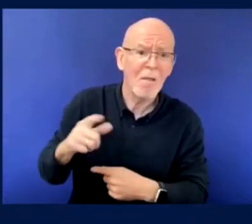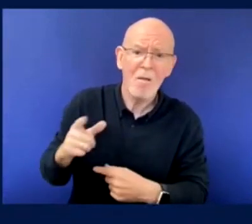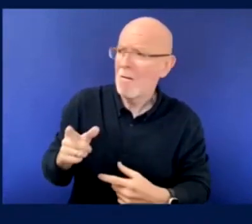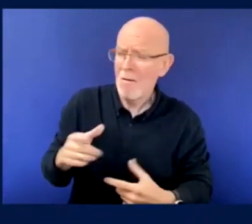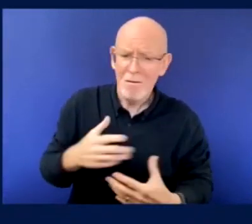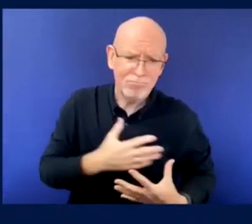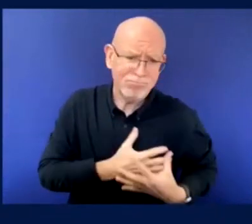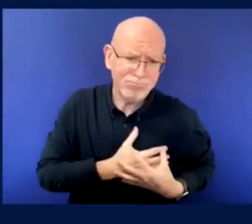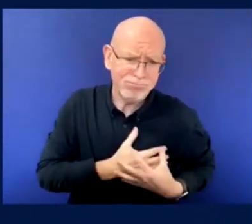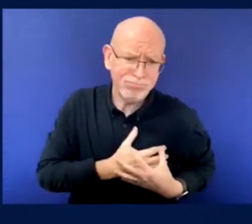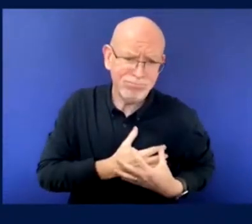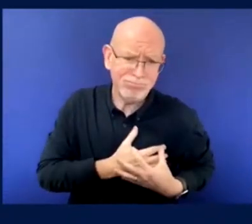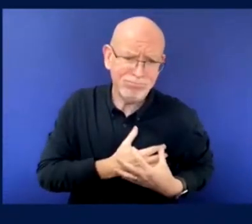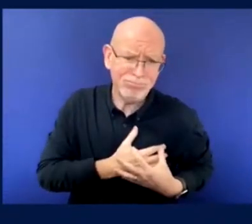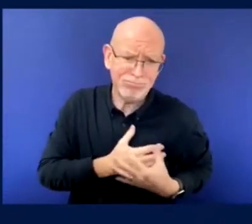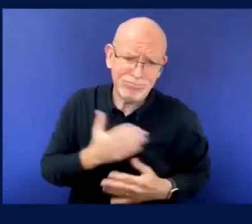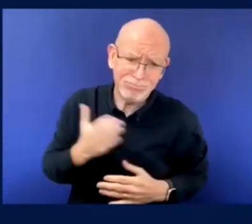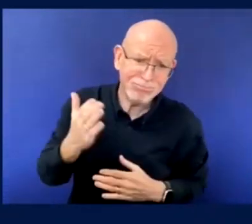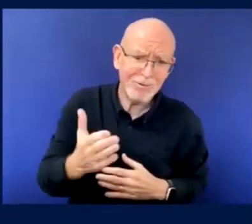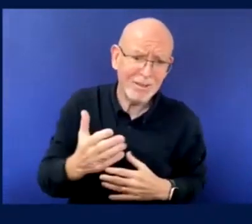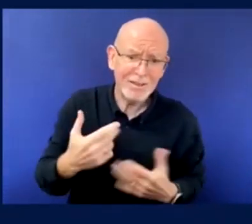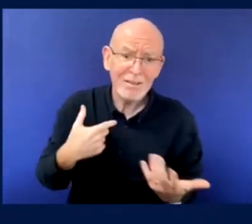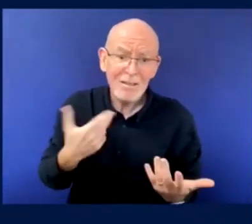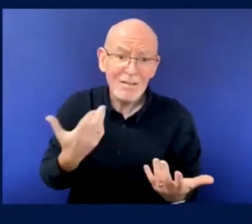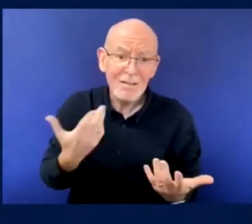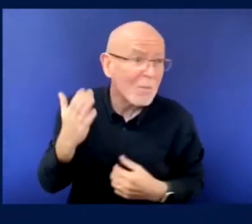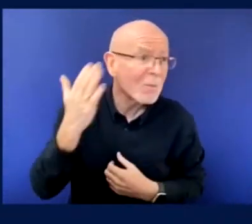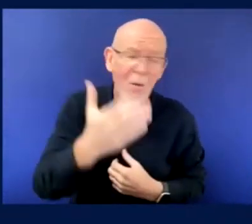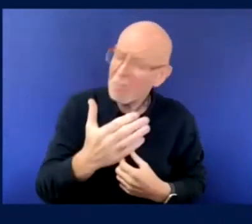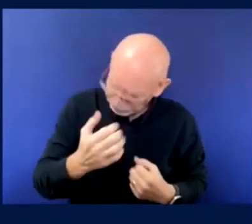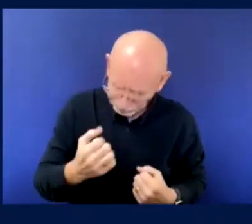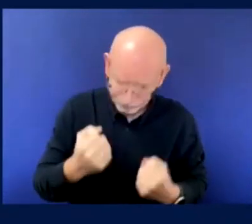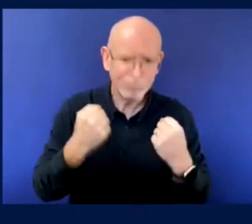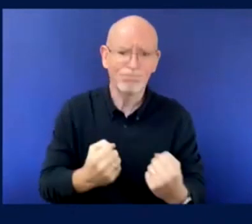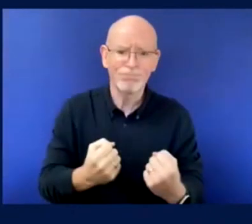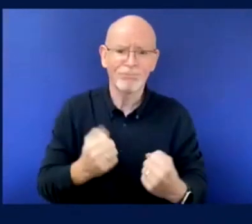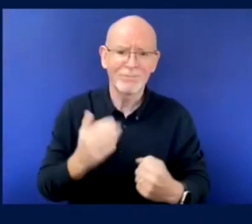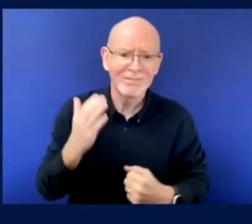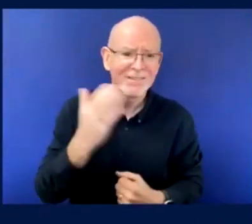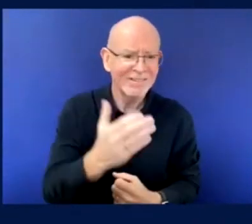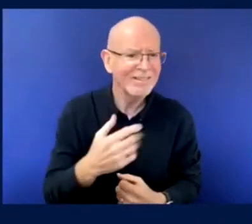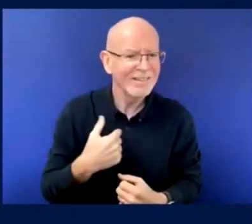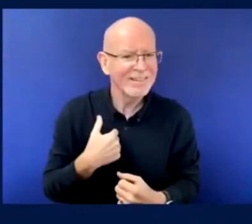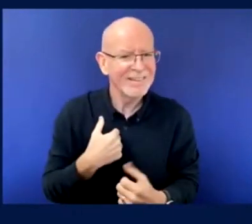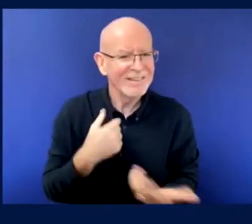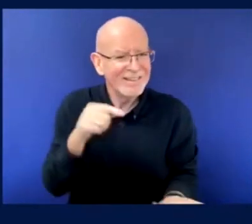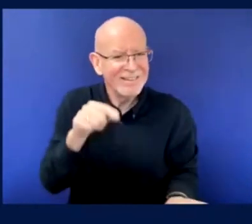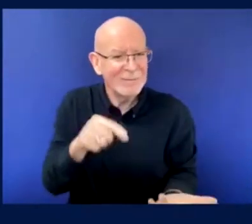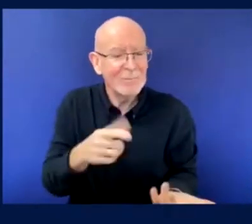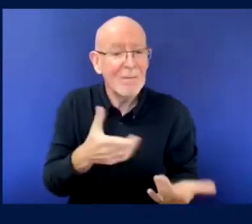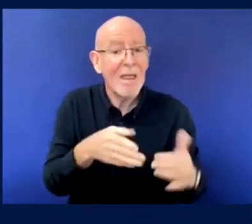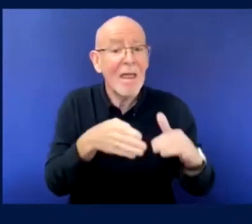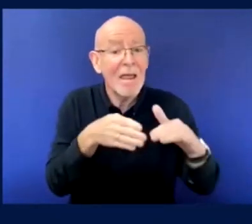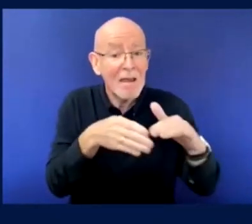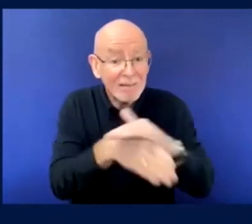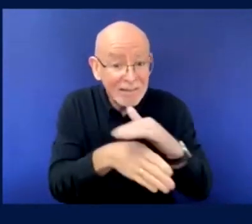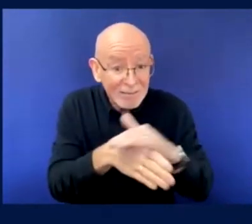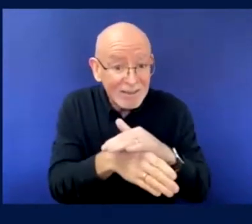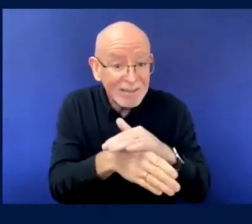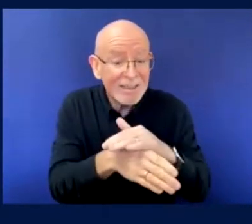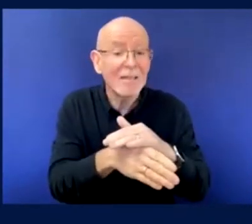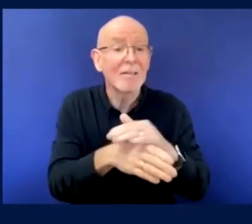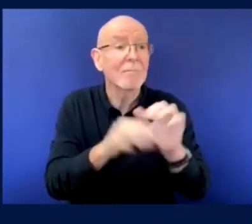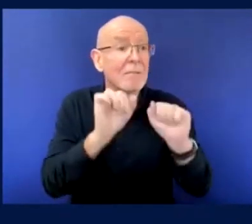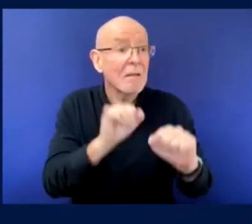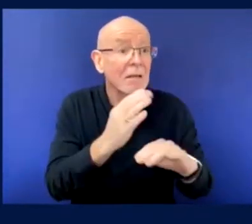you've just visited and make it better for the next group of supporters that go. Yeah, that's the best way you can use wear them out, you know, use it in